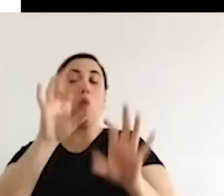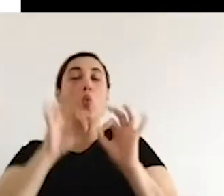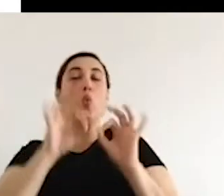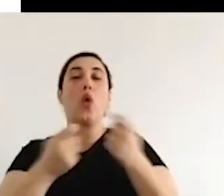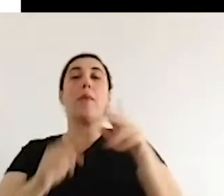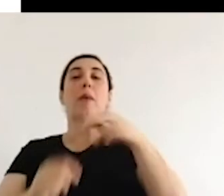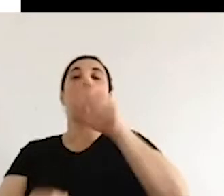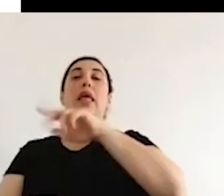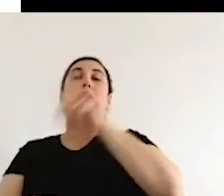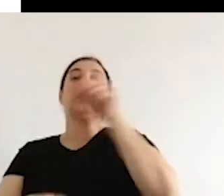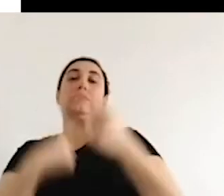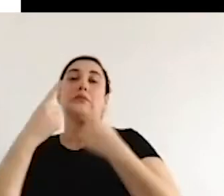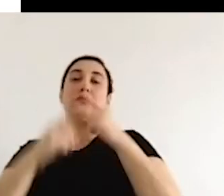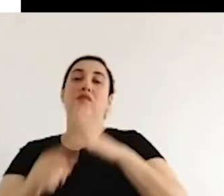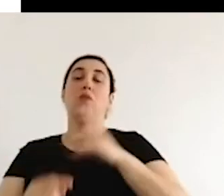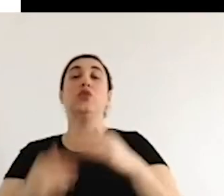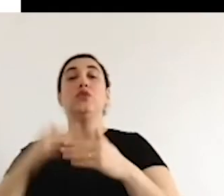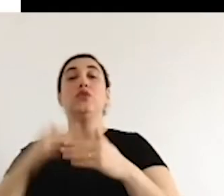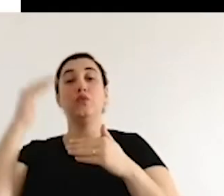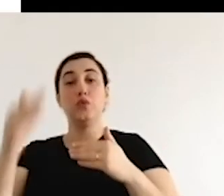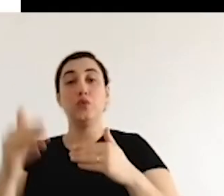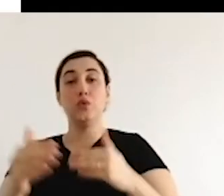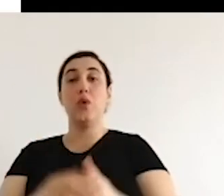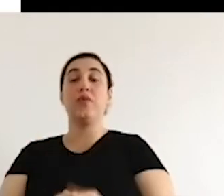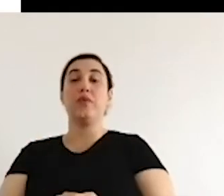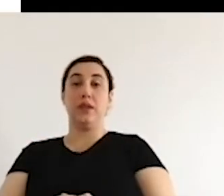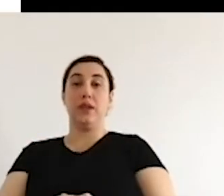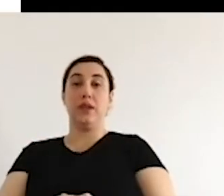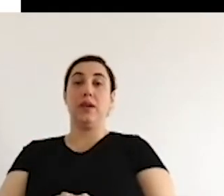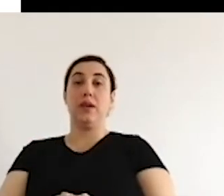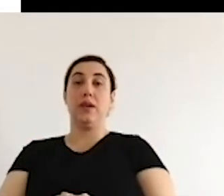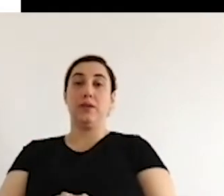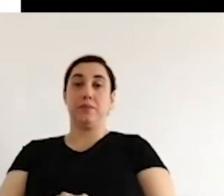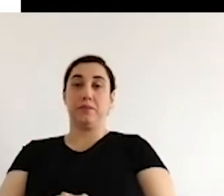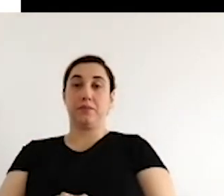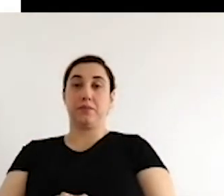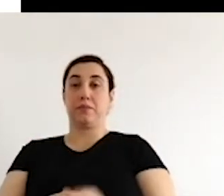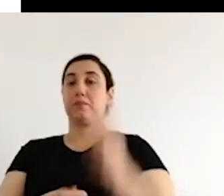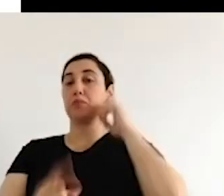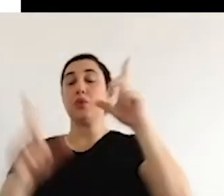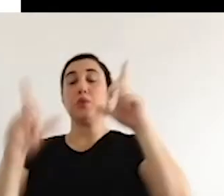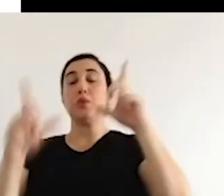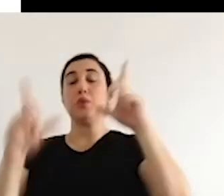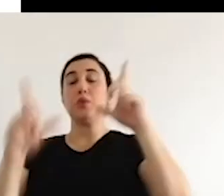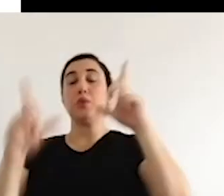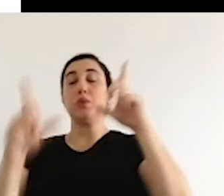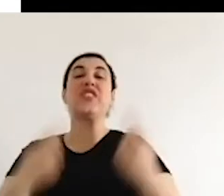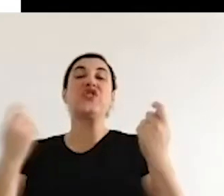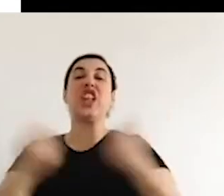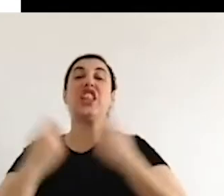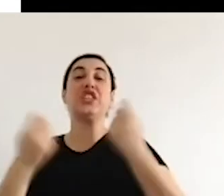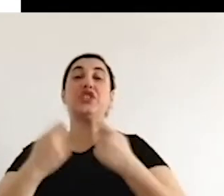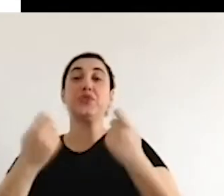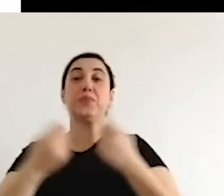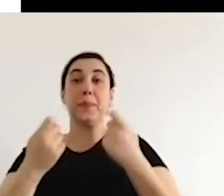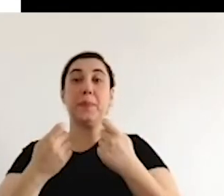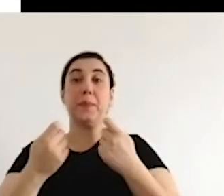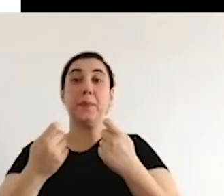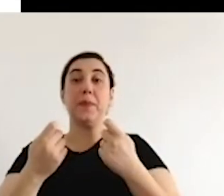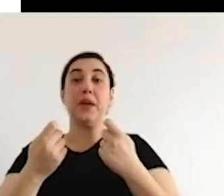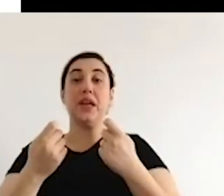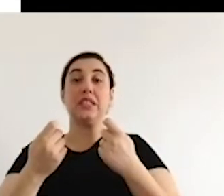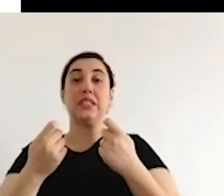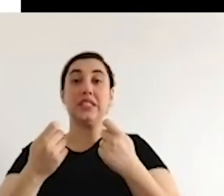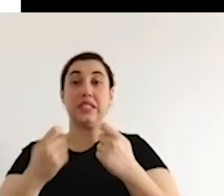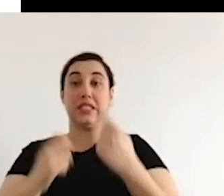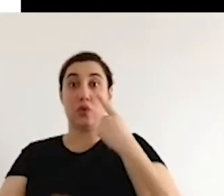There is another concept of ideal type, but it is also being criticized for having its